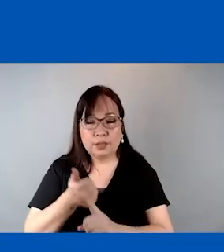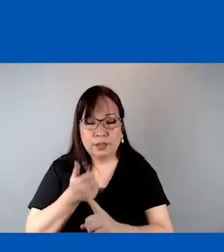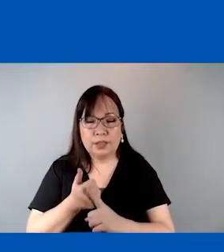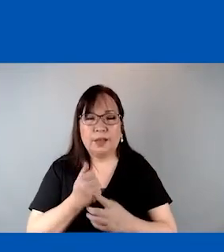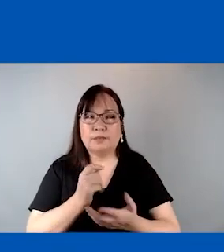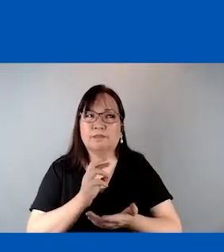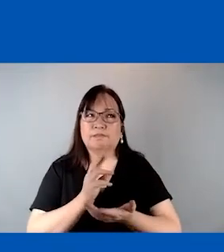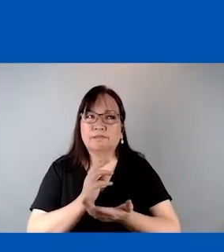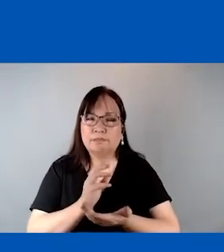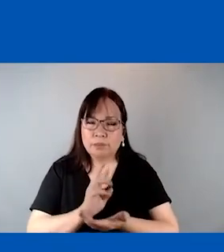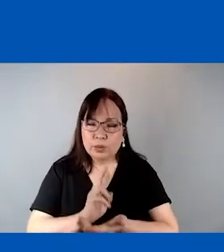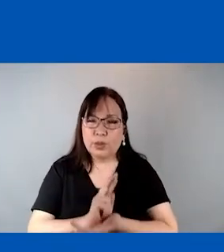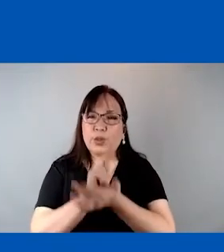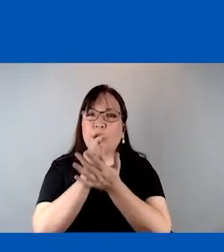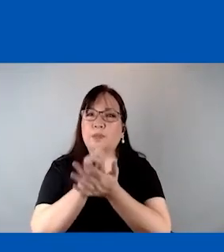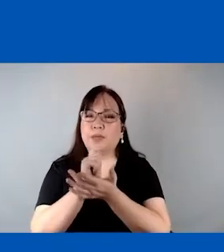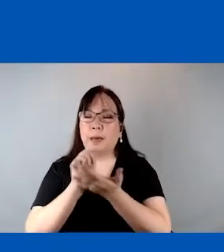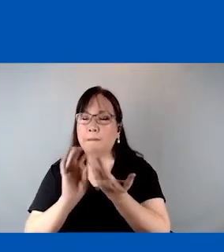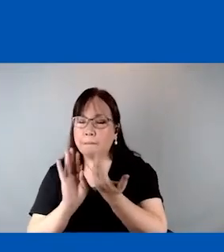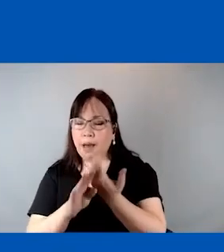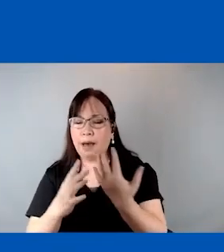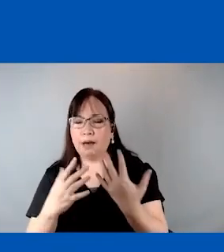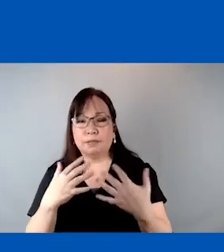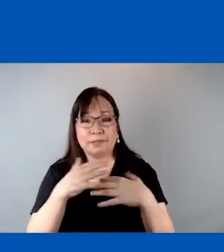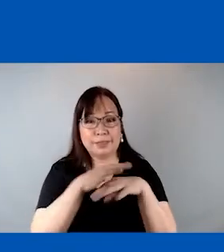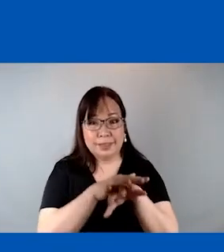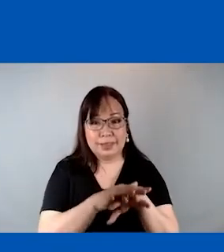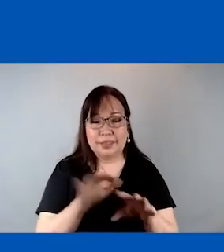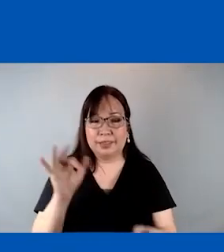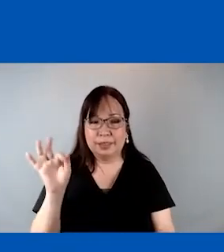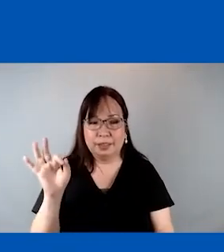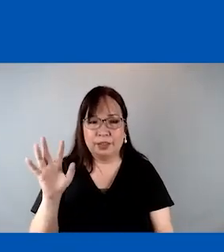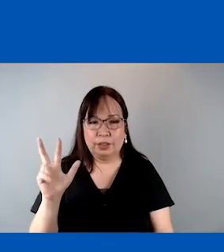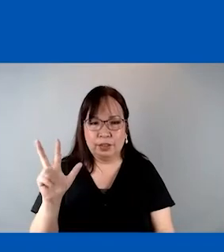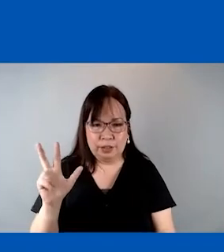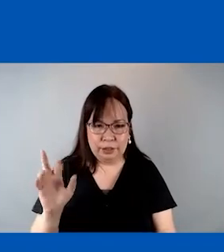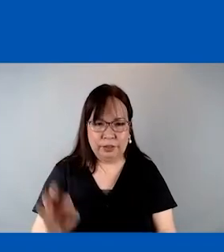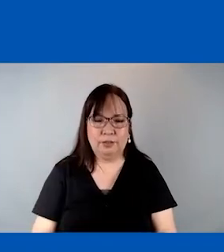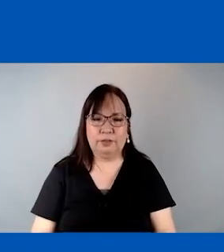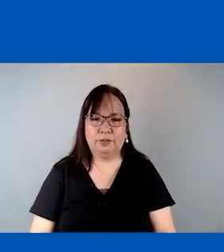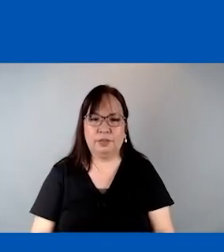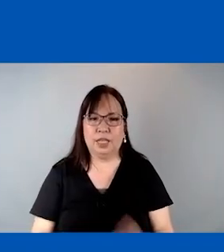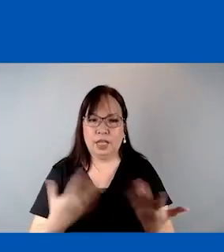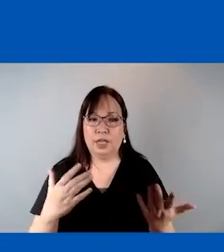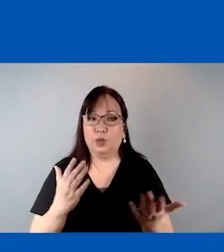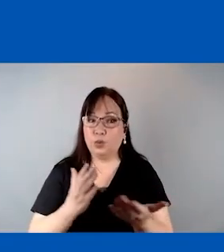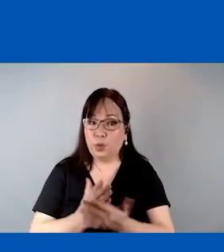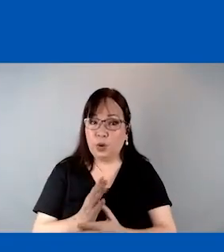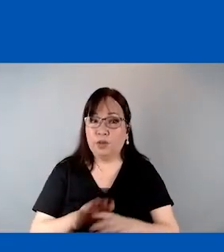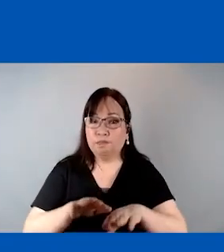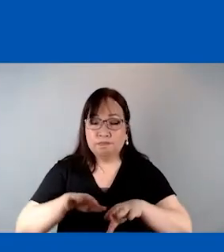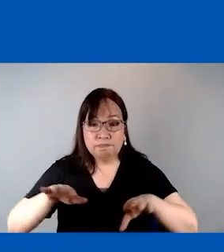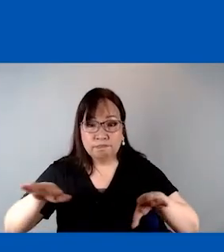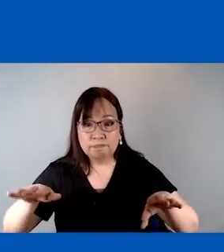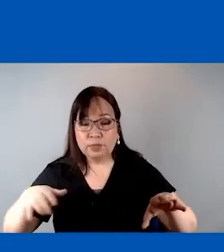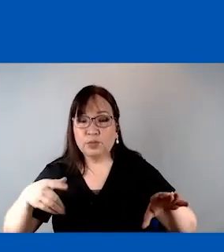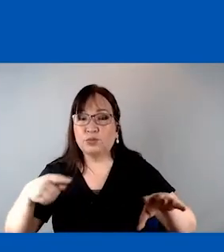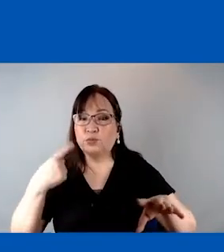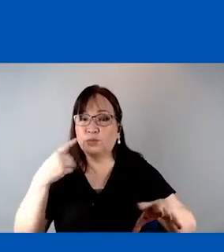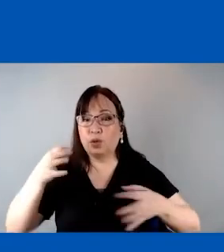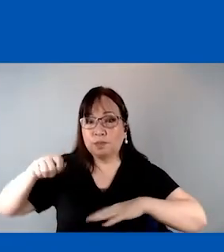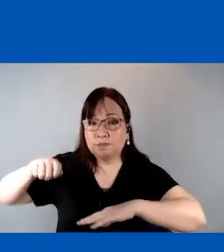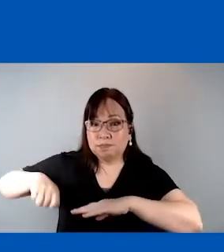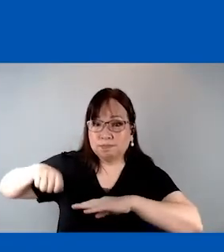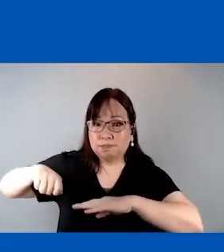recovery and social reintegration in Article 39. Also, rights in the process of juvenile justice